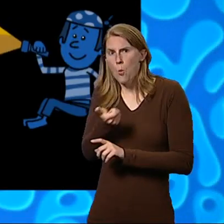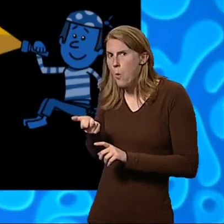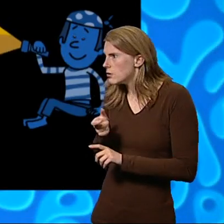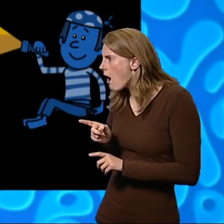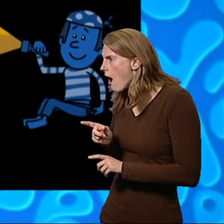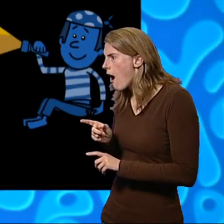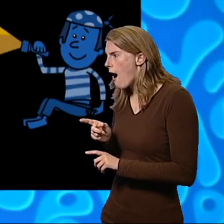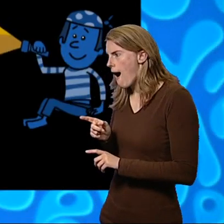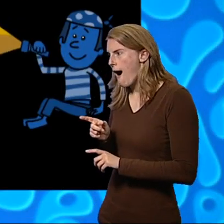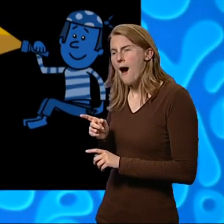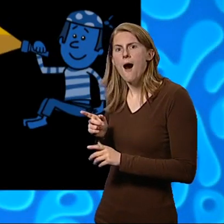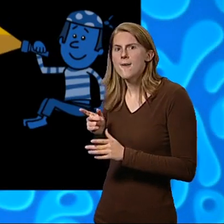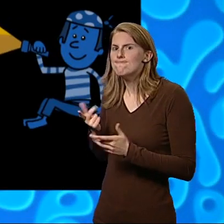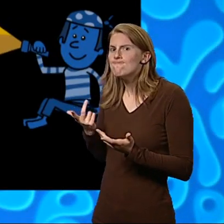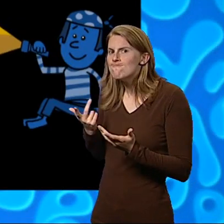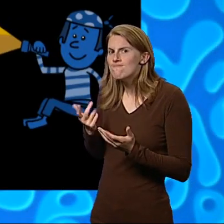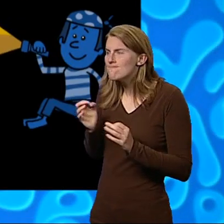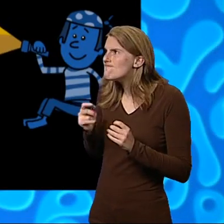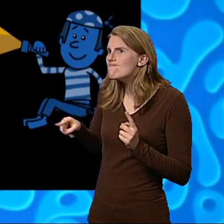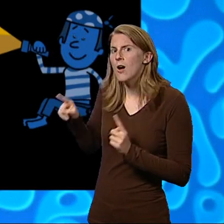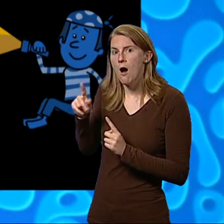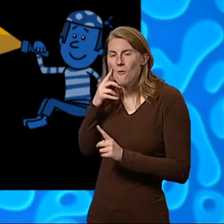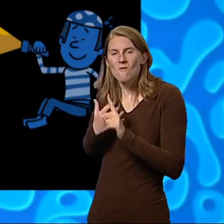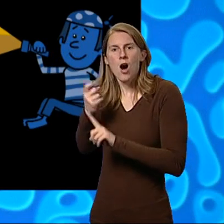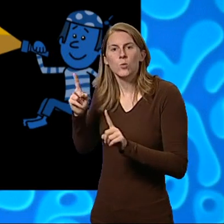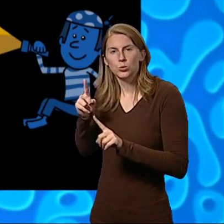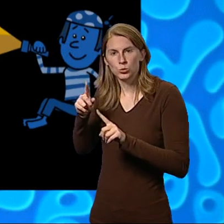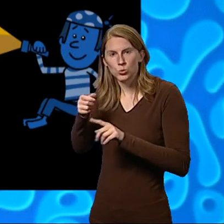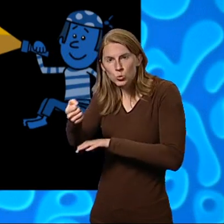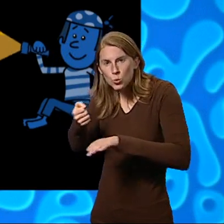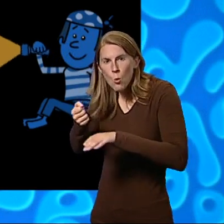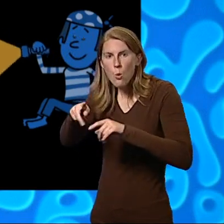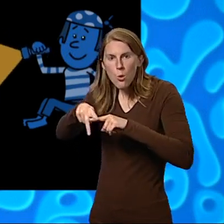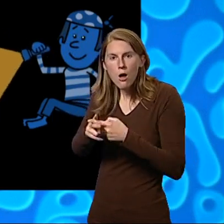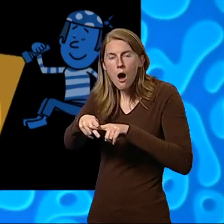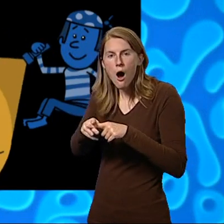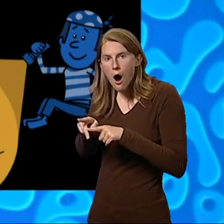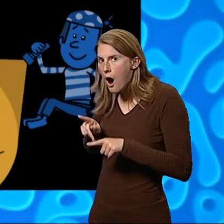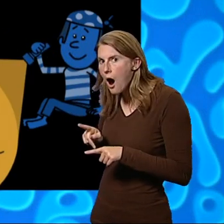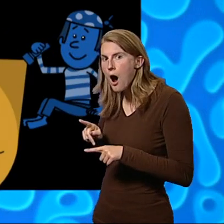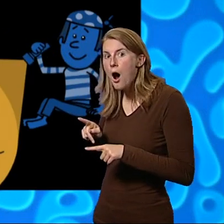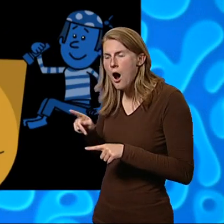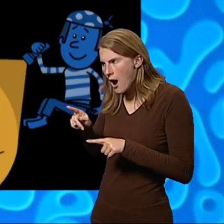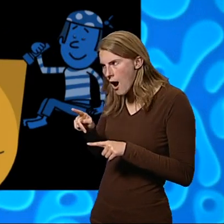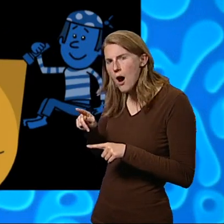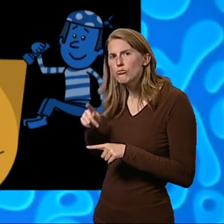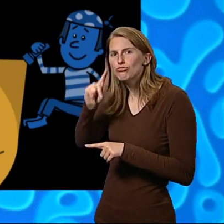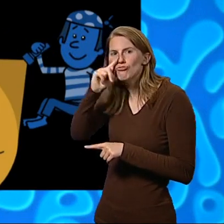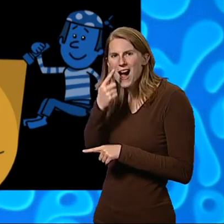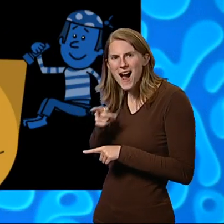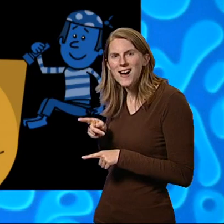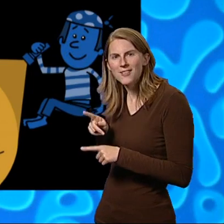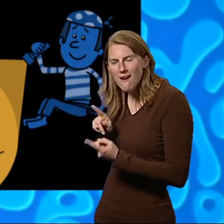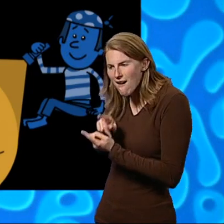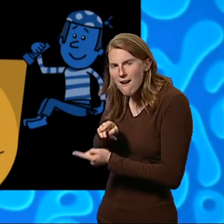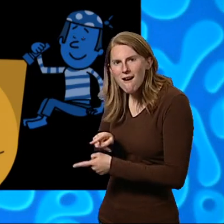hold at all. He found a few old tools and a table. He met several friendly rats too. But he couldn't